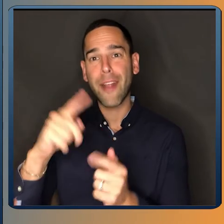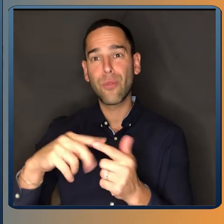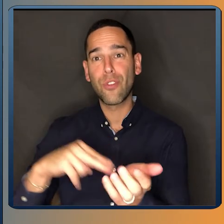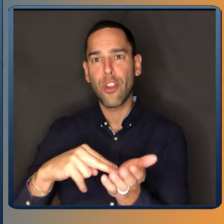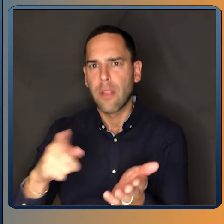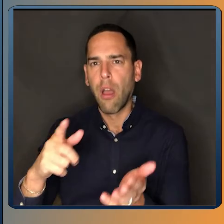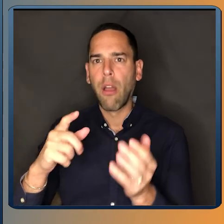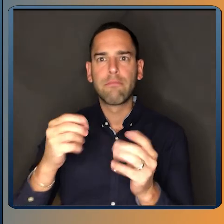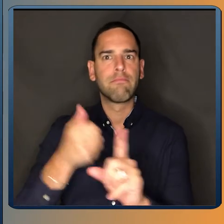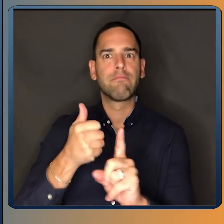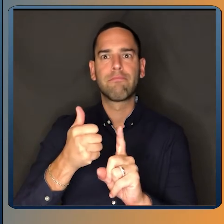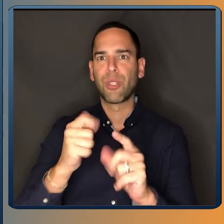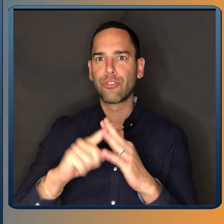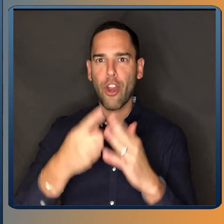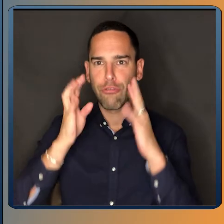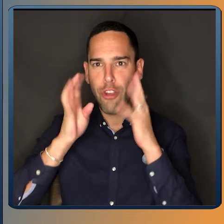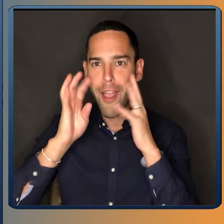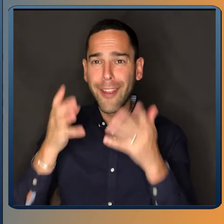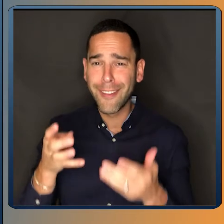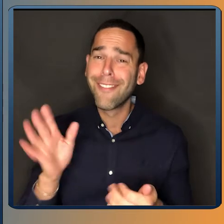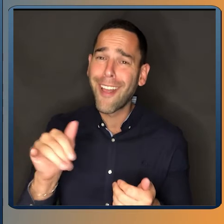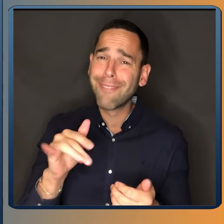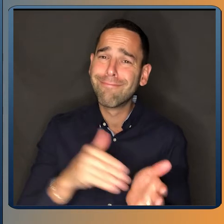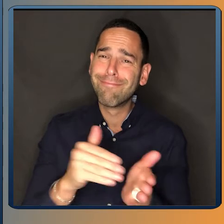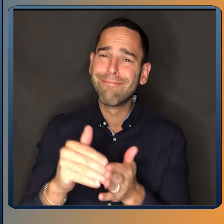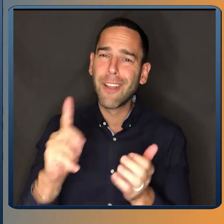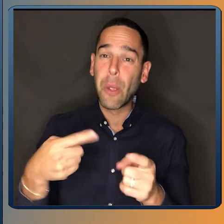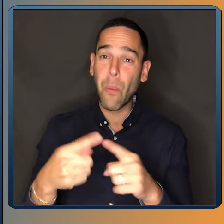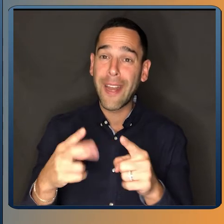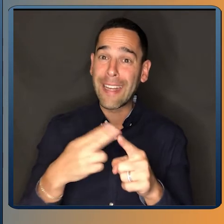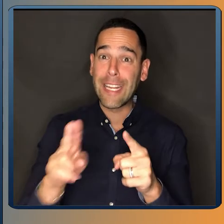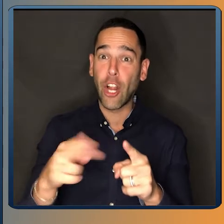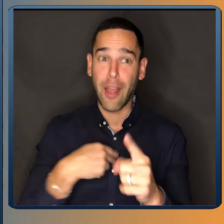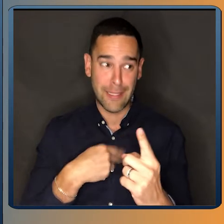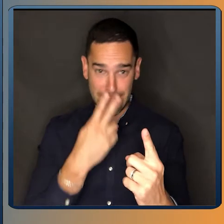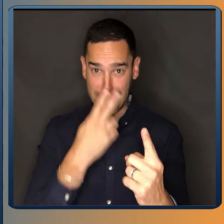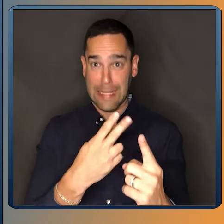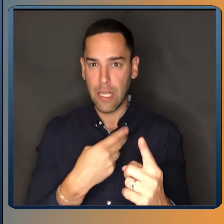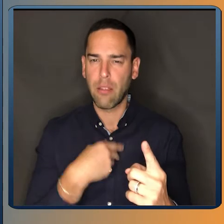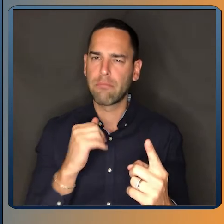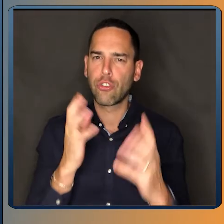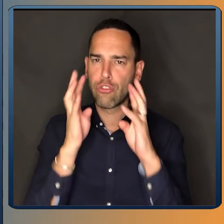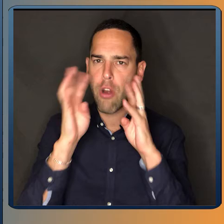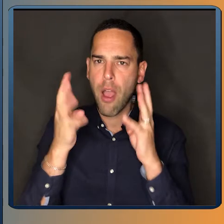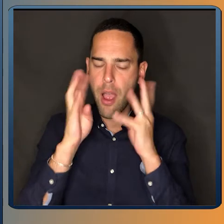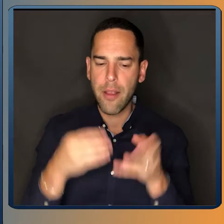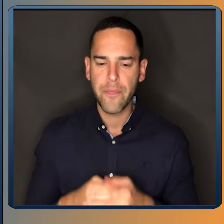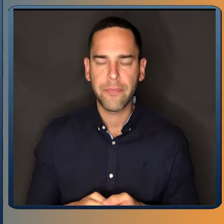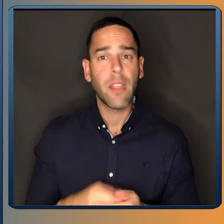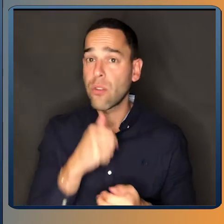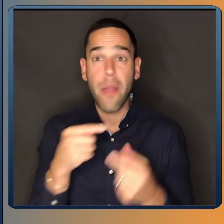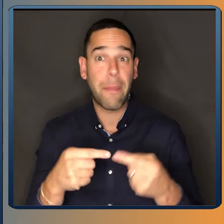me back, she was like, no, I cried. Every time when I get the needle, I cry. Not the